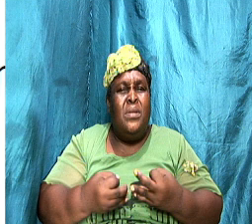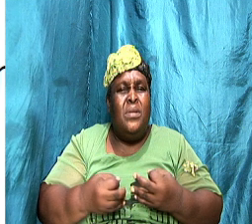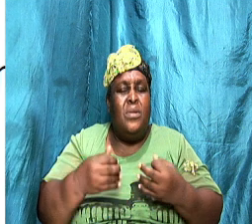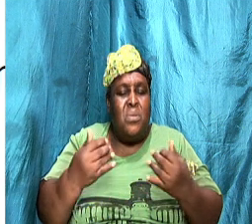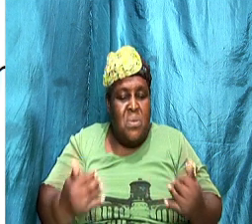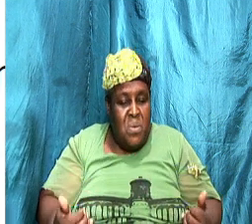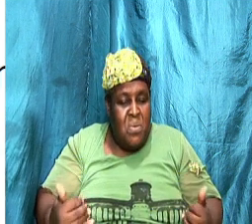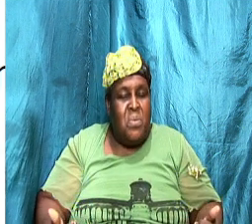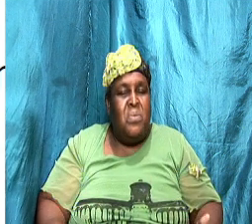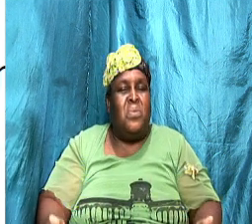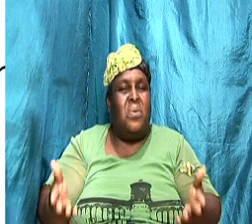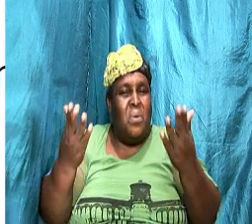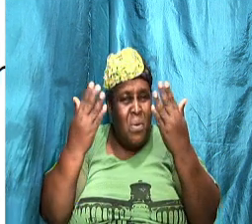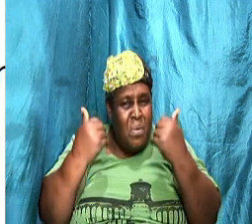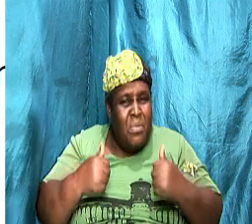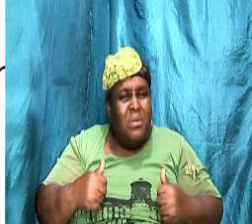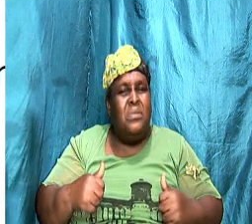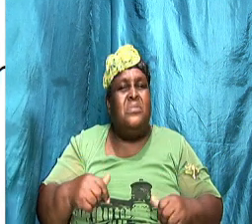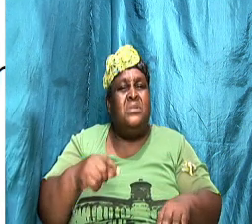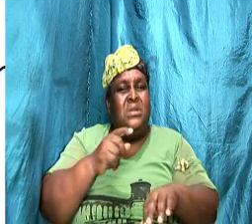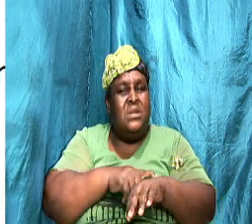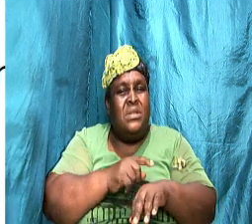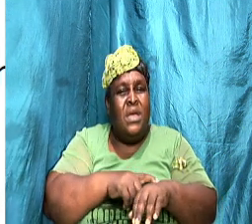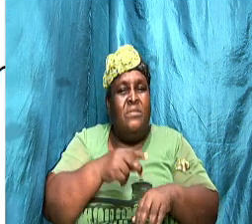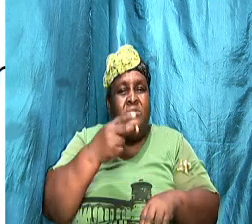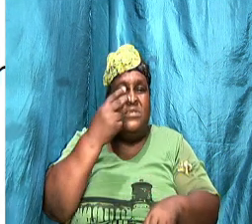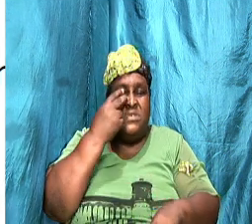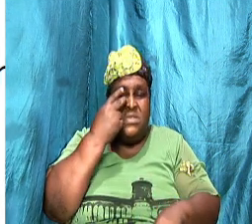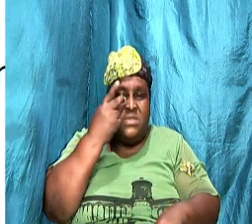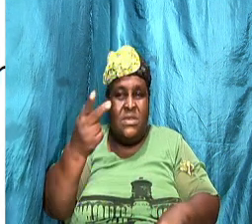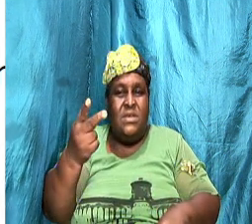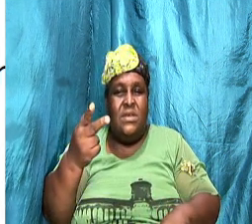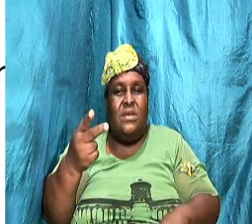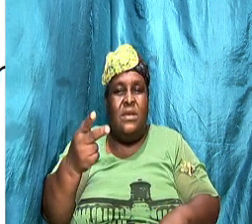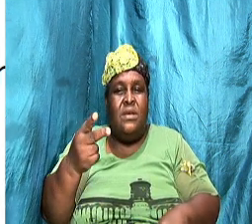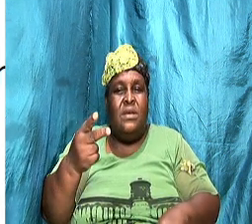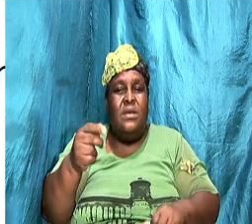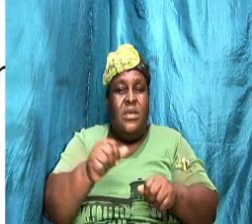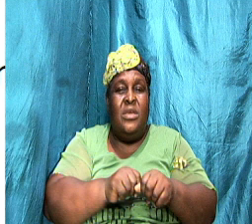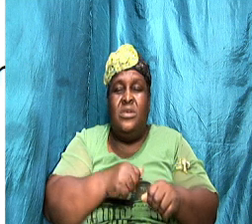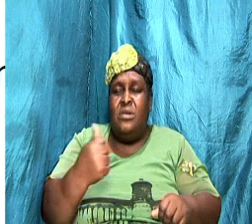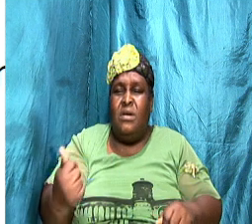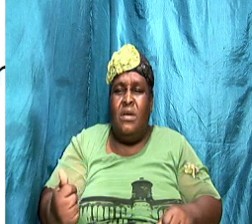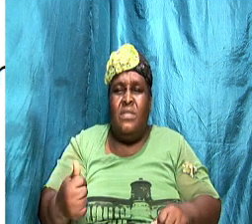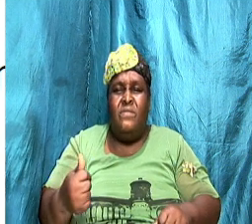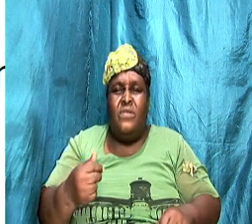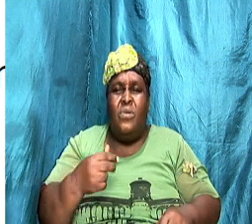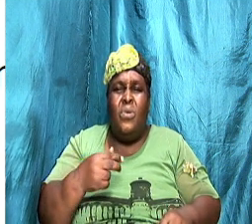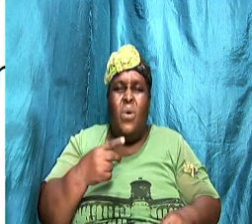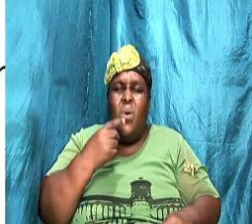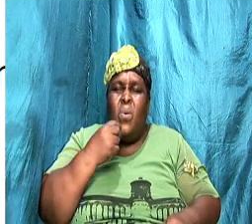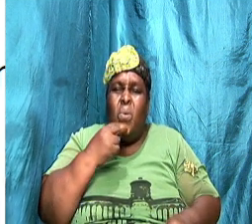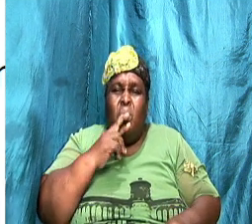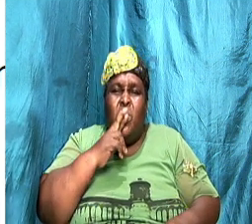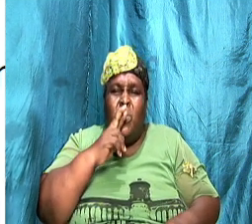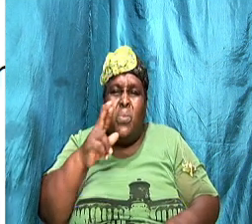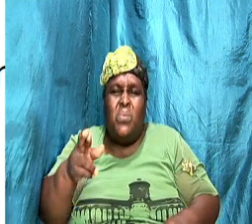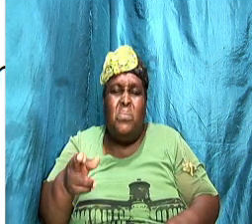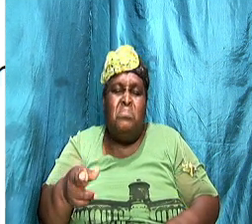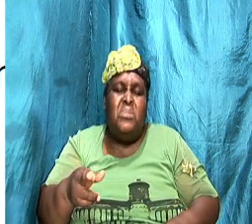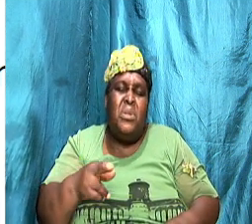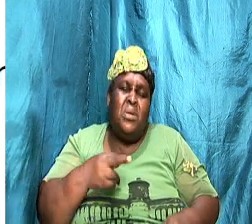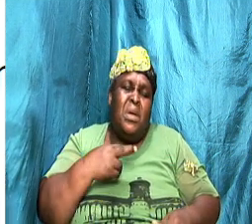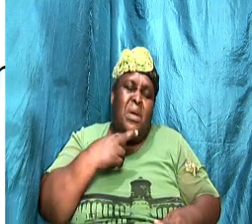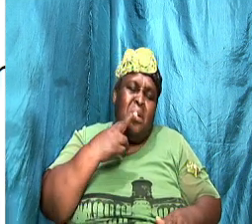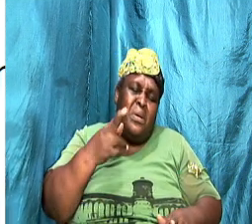the point where we see each other for who they really are and the disagreement